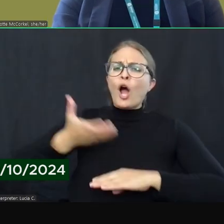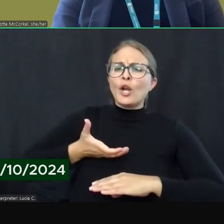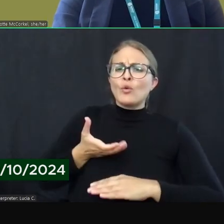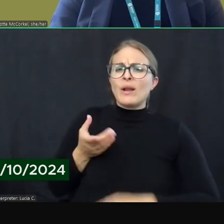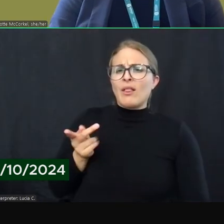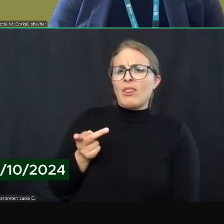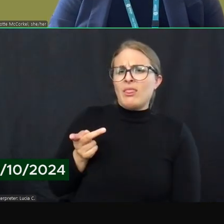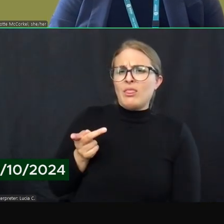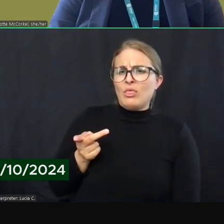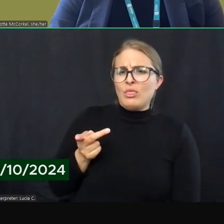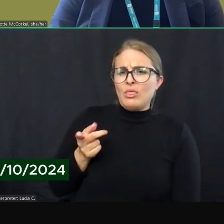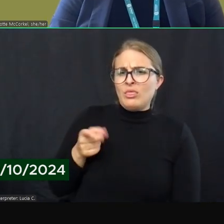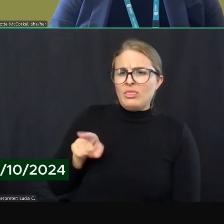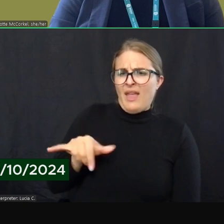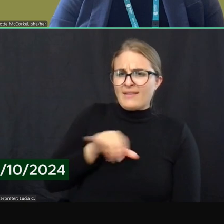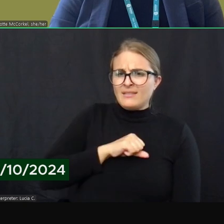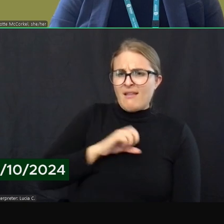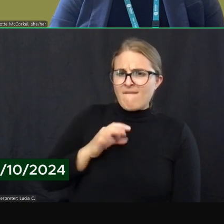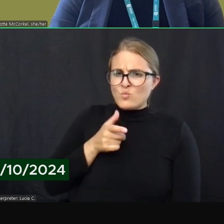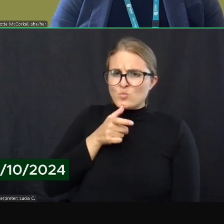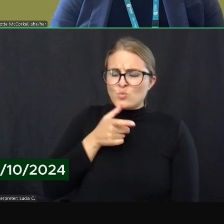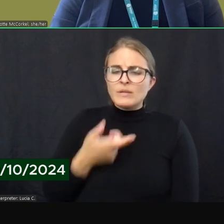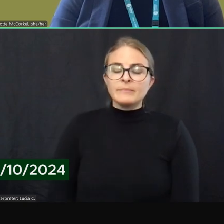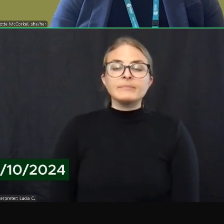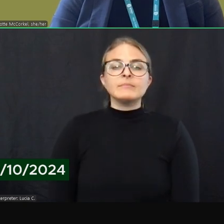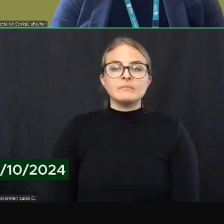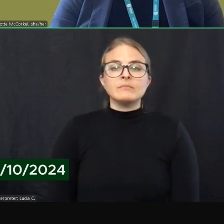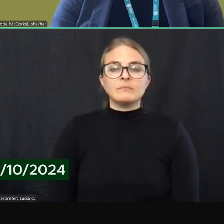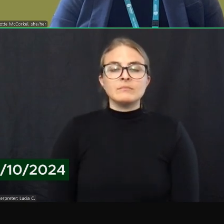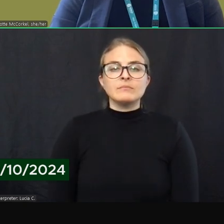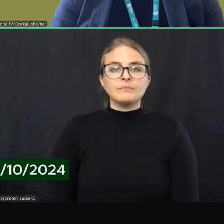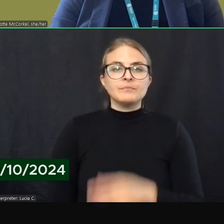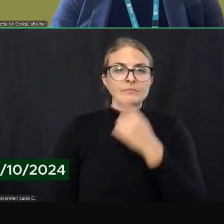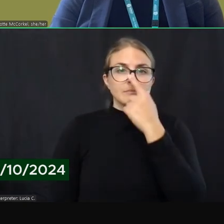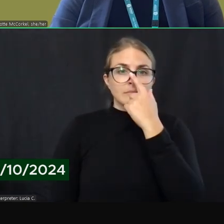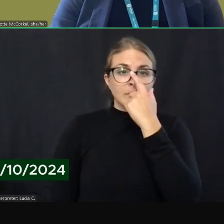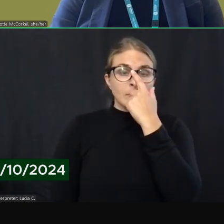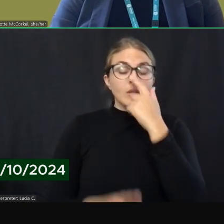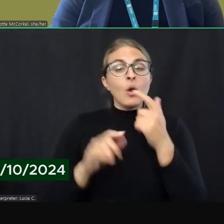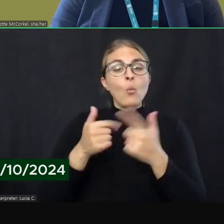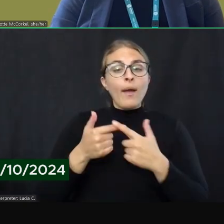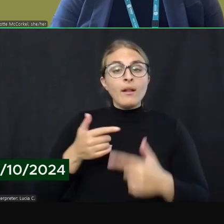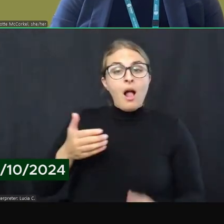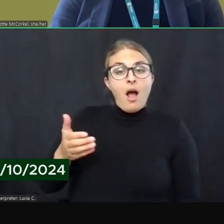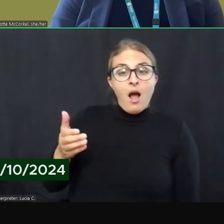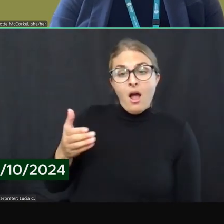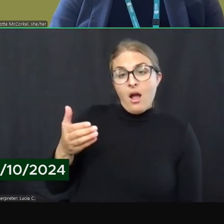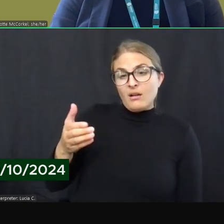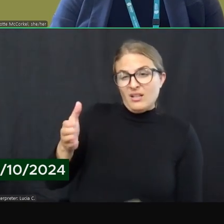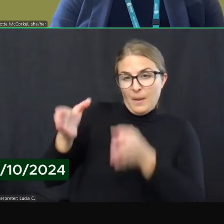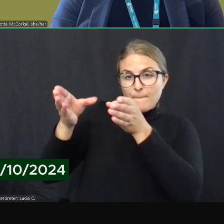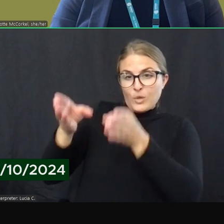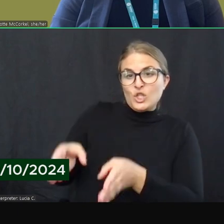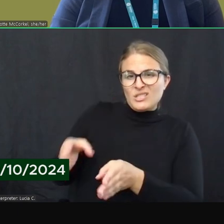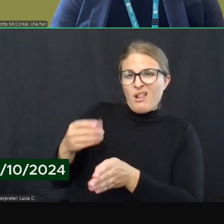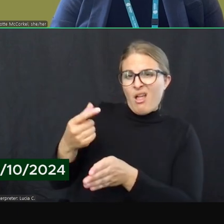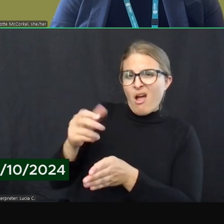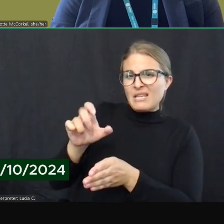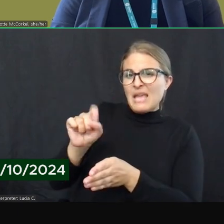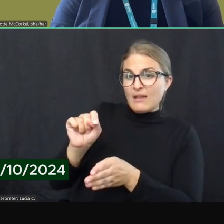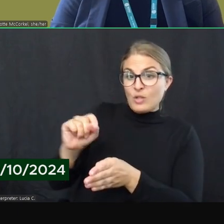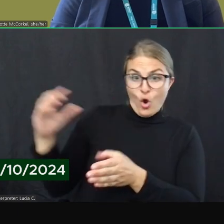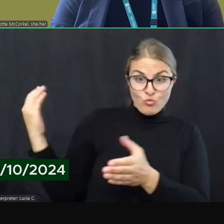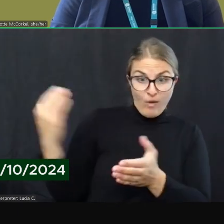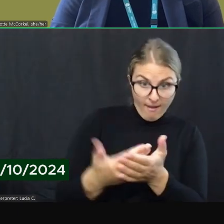I'll start and then Katie, you want to add anything, please do. So when a guest arrives to the program, the reception